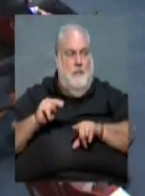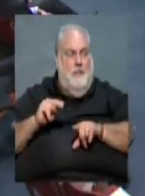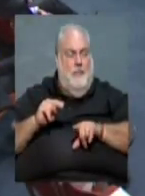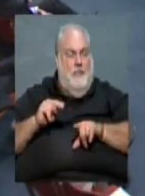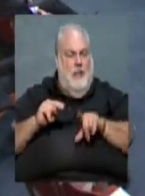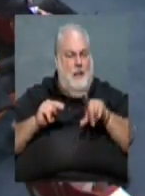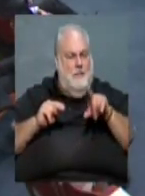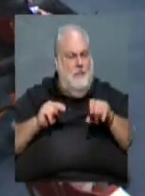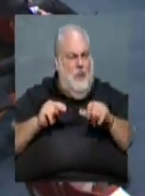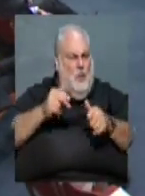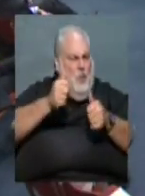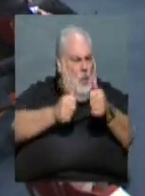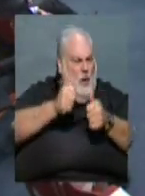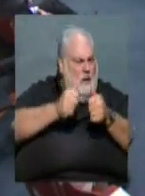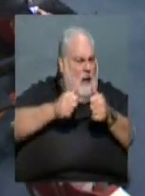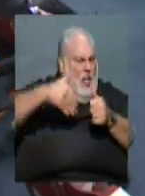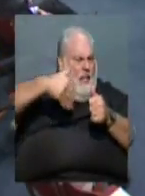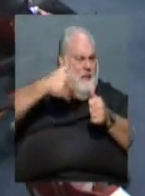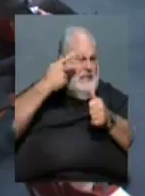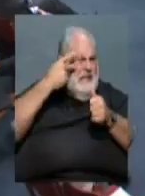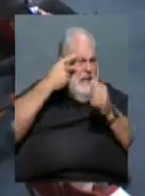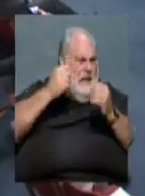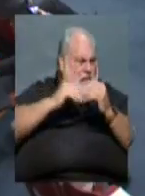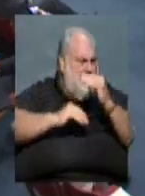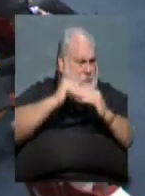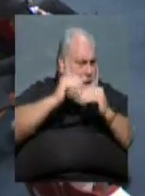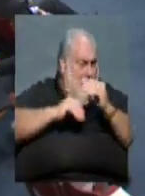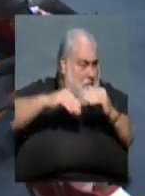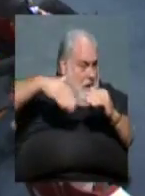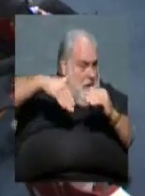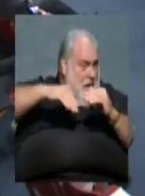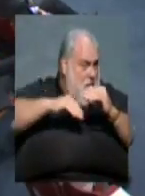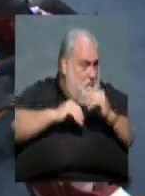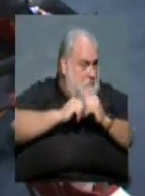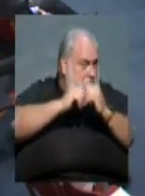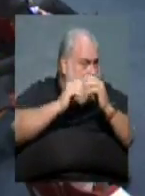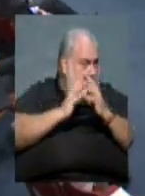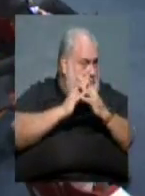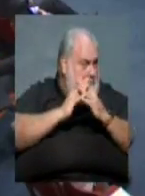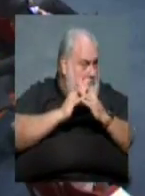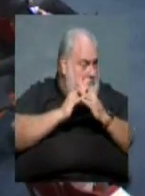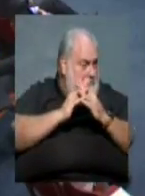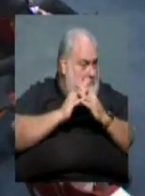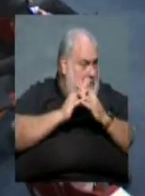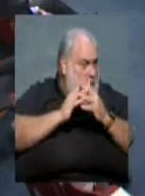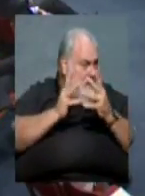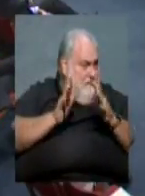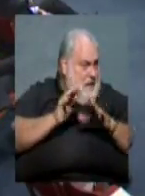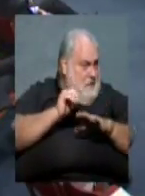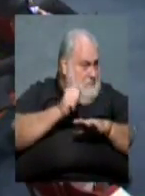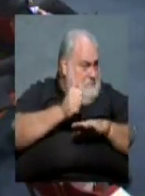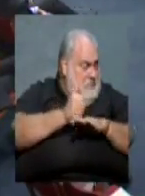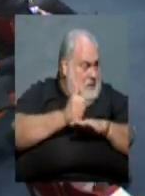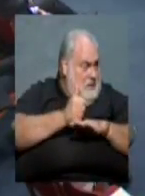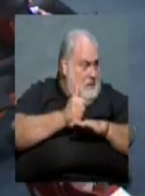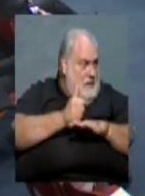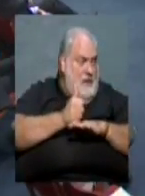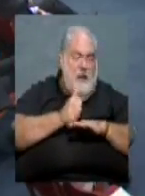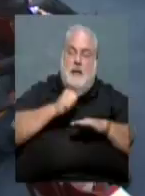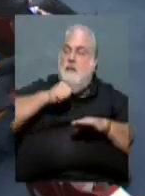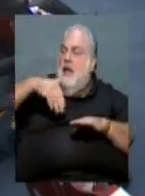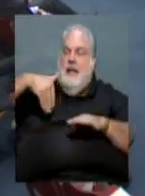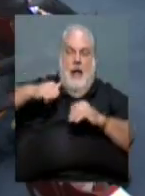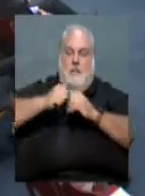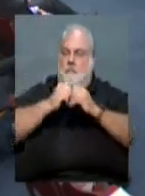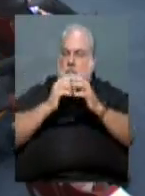Which parcel – I hadn't seen anything under construction. Has it not started yet? Or is it finished? No, it has not started